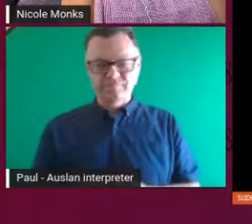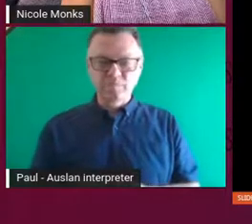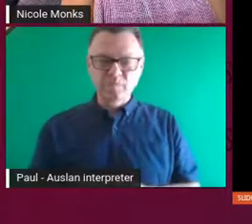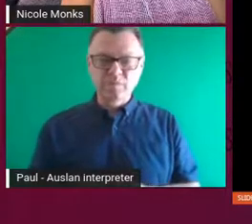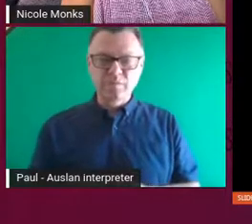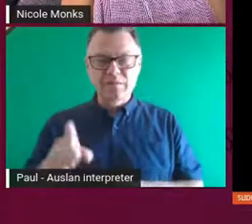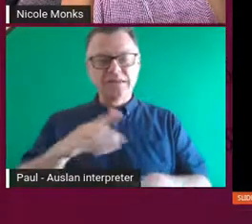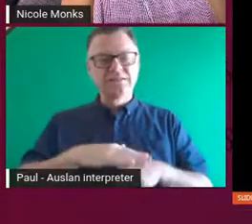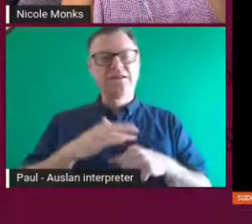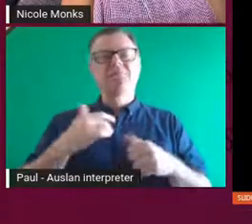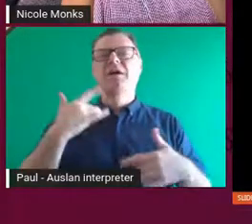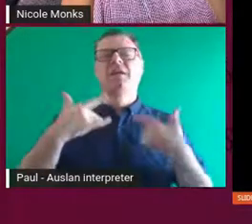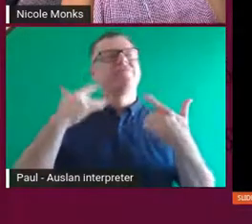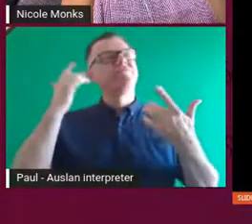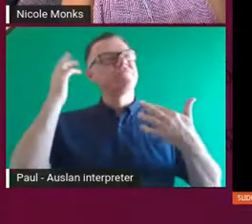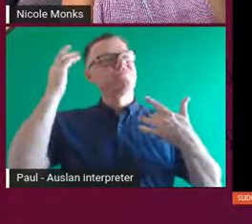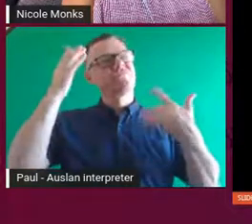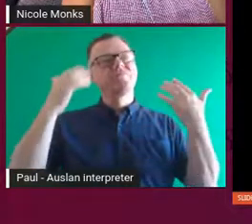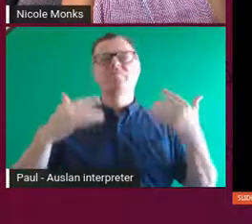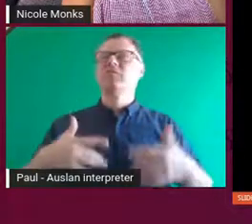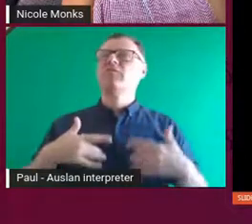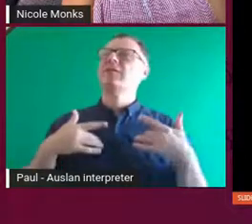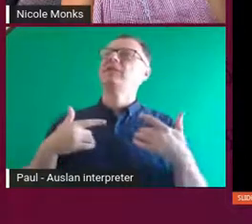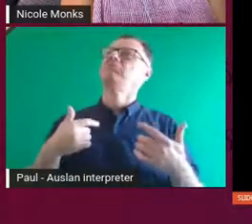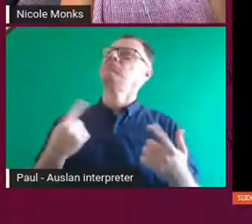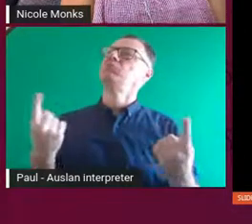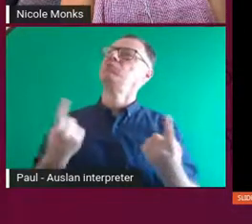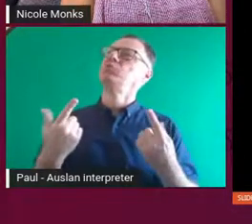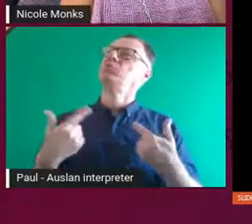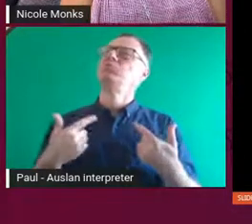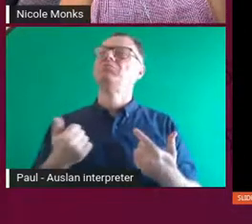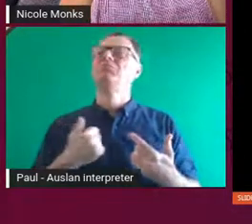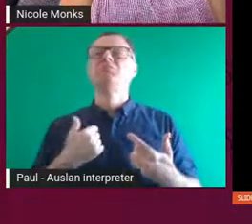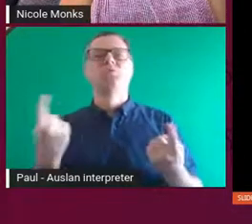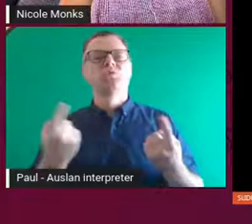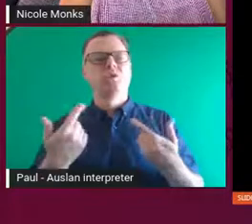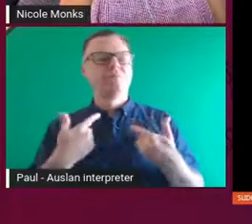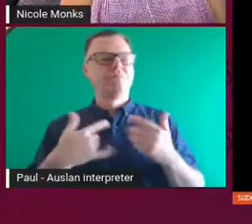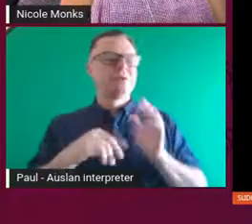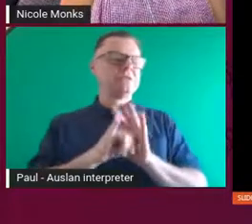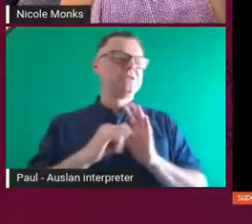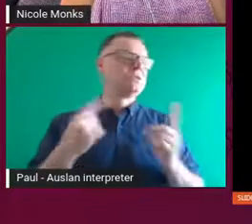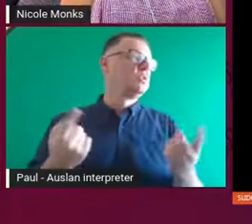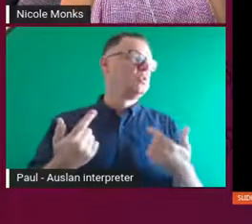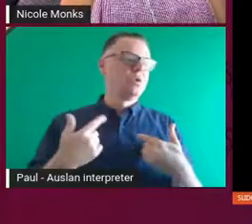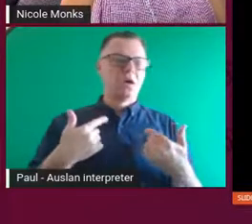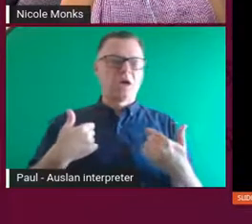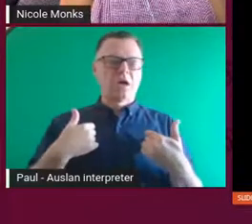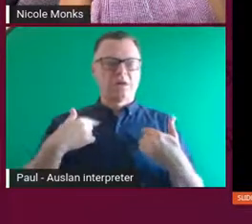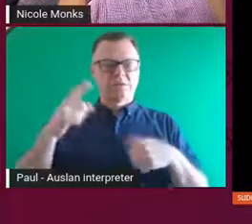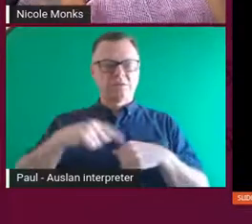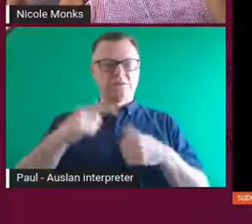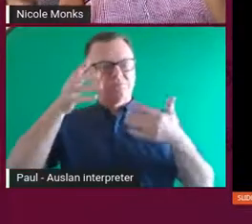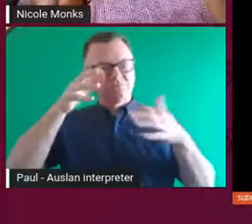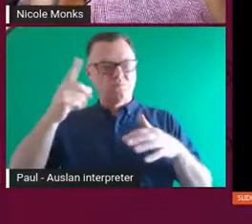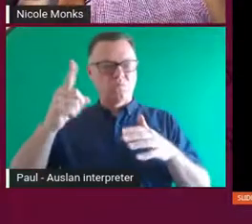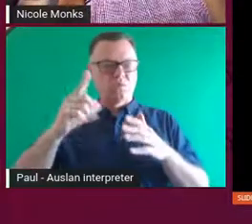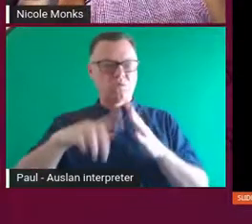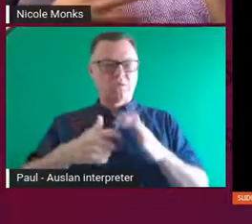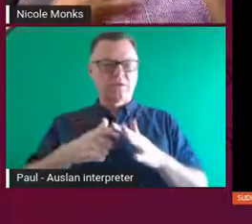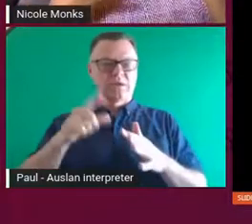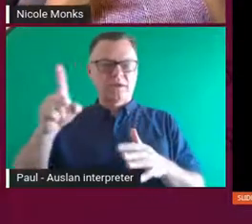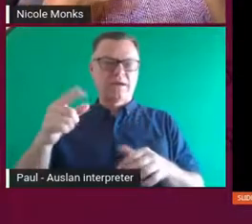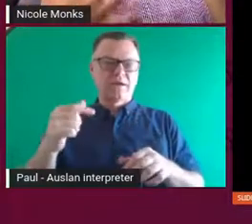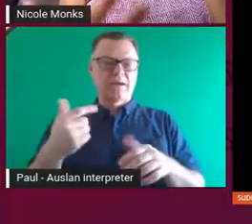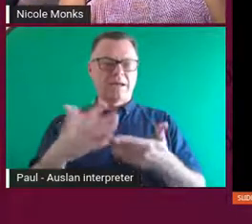thoughts that I was having and they were the feelings that I was going through. So while I was out there for the week, I wove, I wove